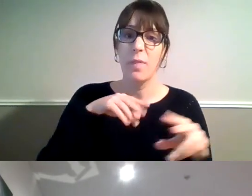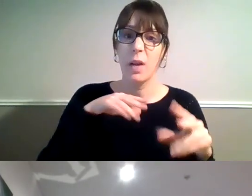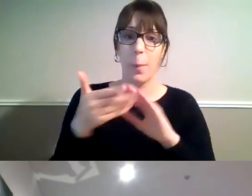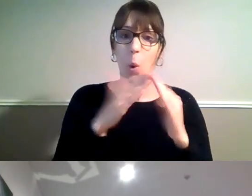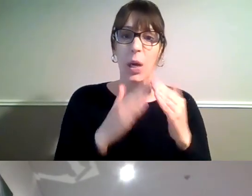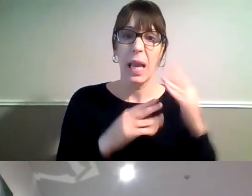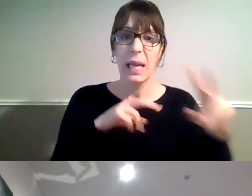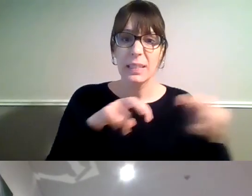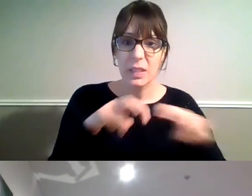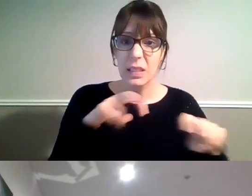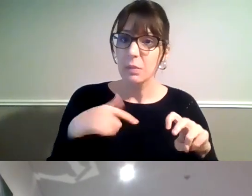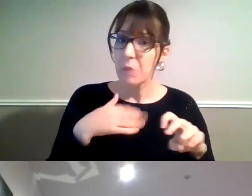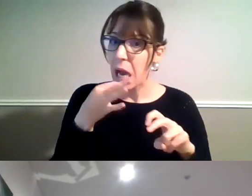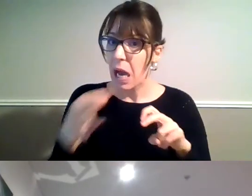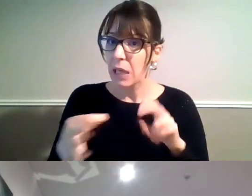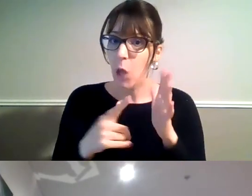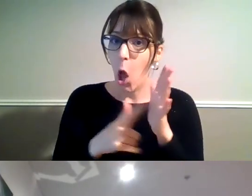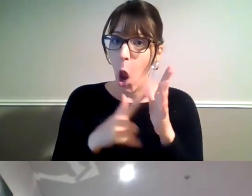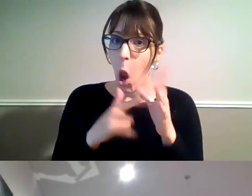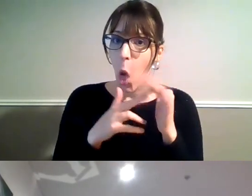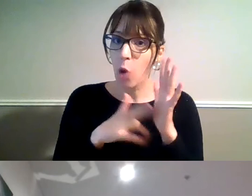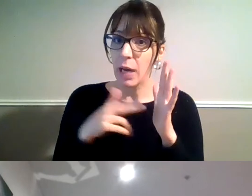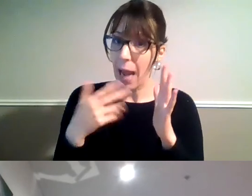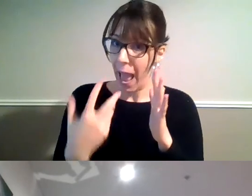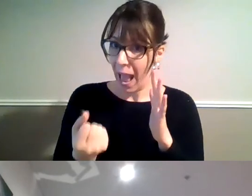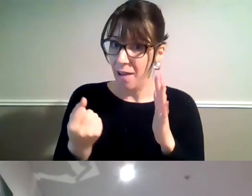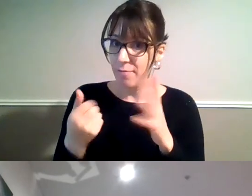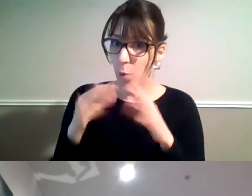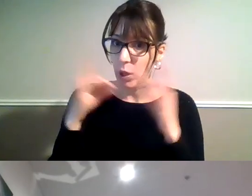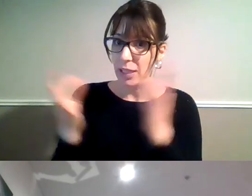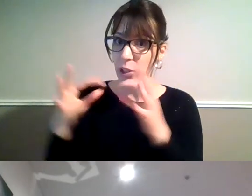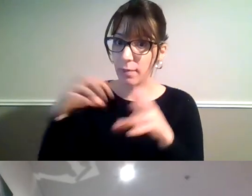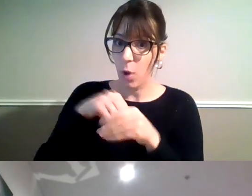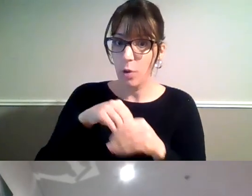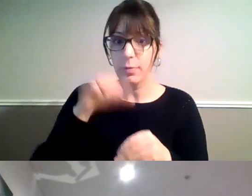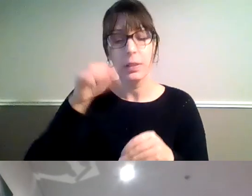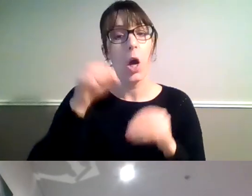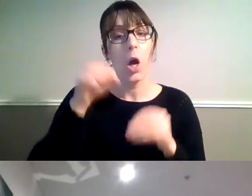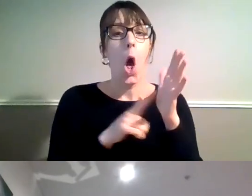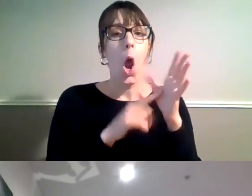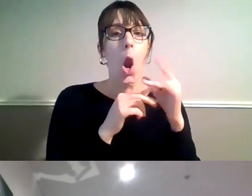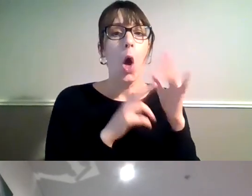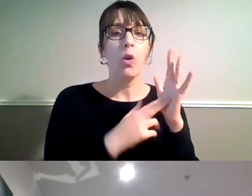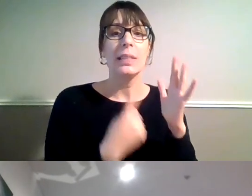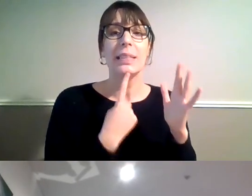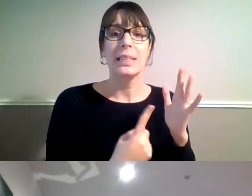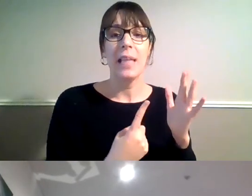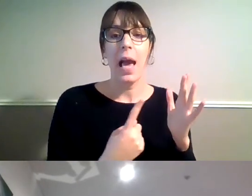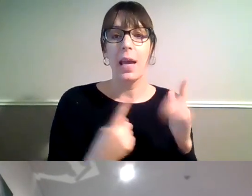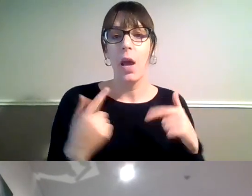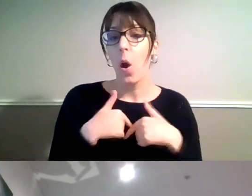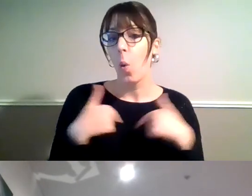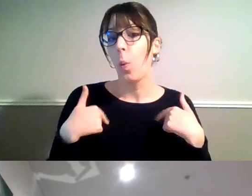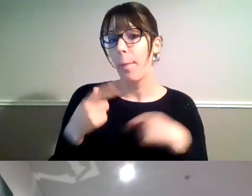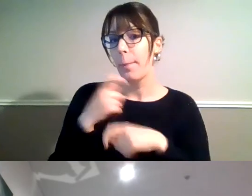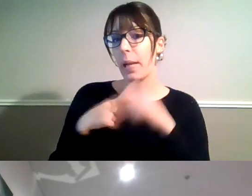are there organisations from that particular sector involved in the campaign? Yeah great question Graeme. It is an issue that we've become aware of.